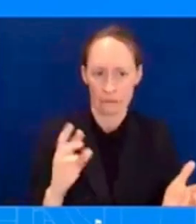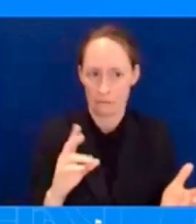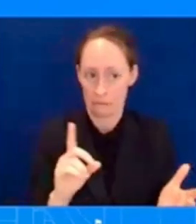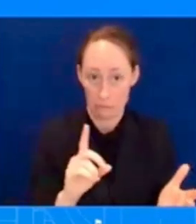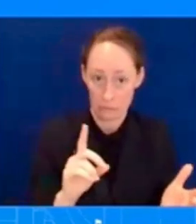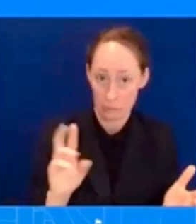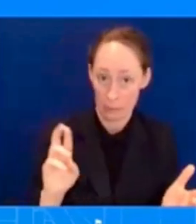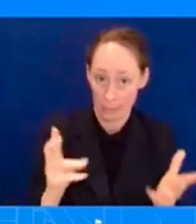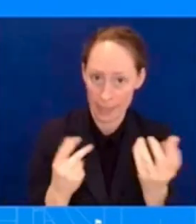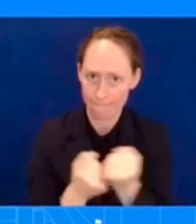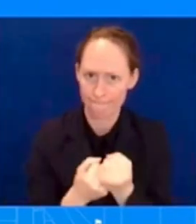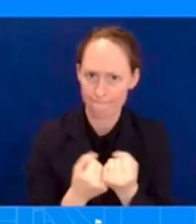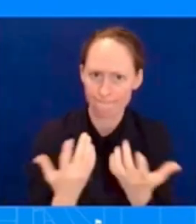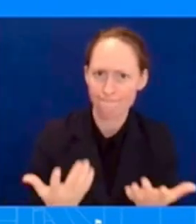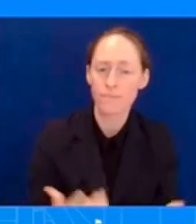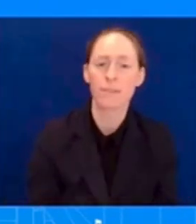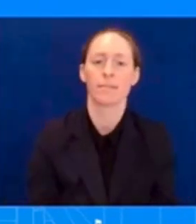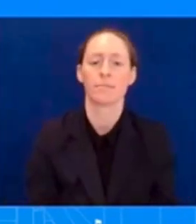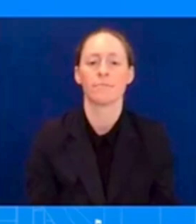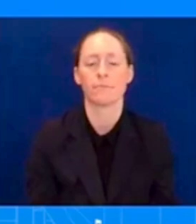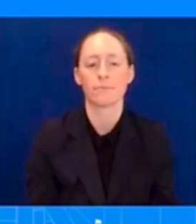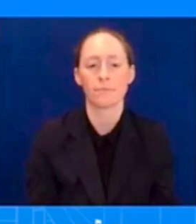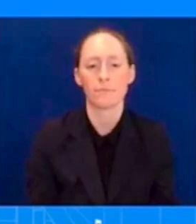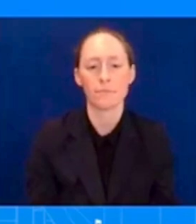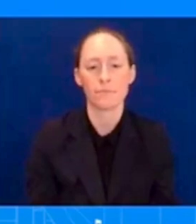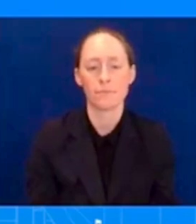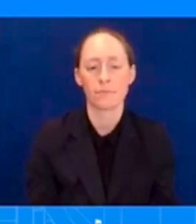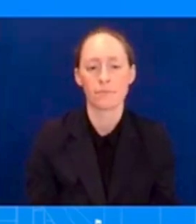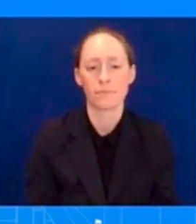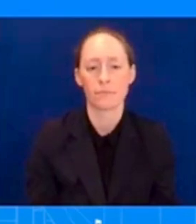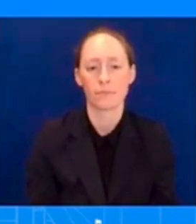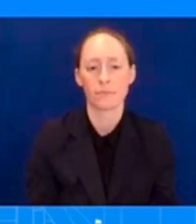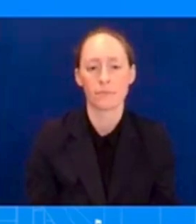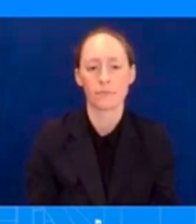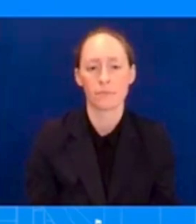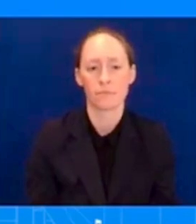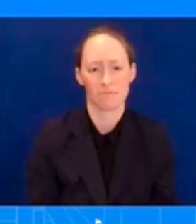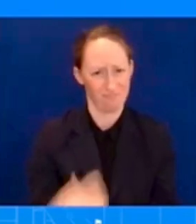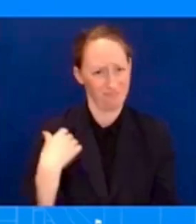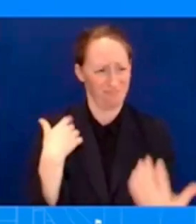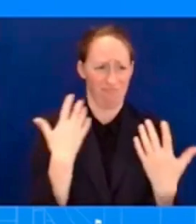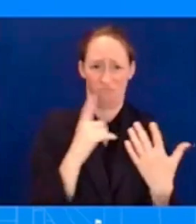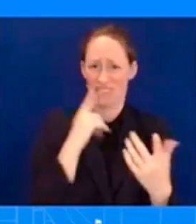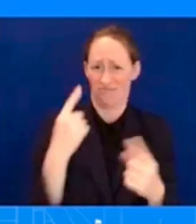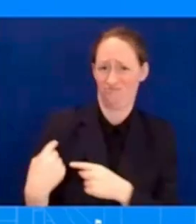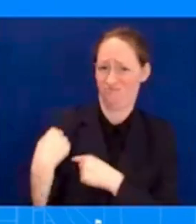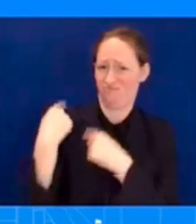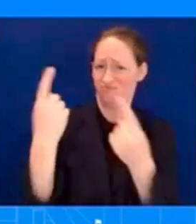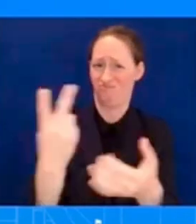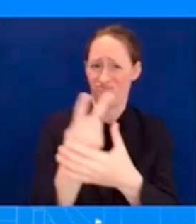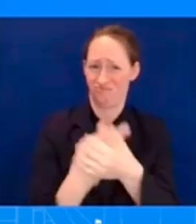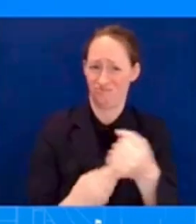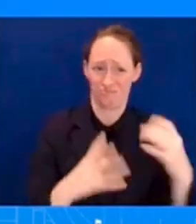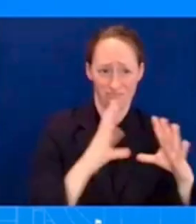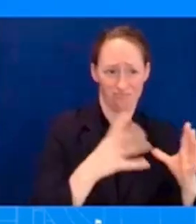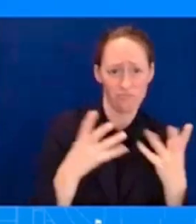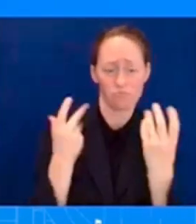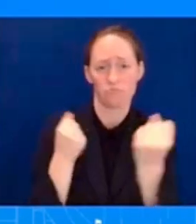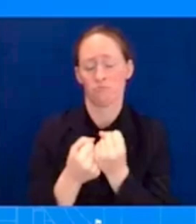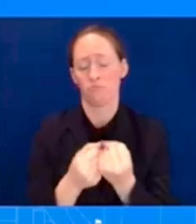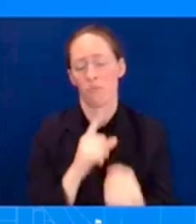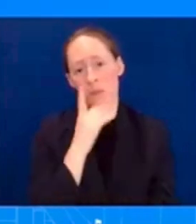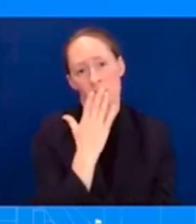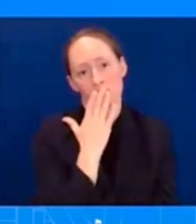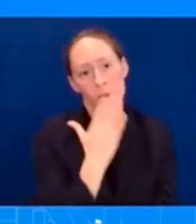unprovoked war. We are grateful for it. It's been a full-scale invasion, as you know, from Russia. We are confident that that support is going to